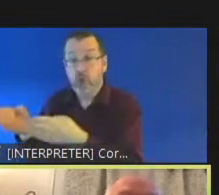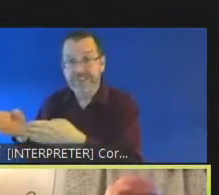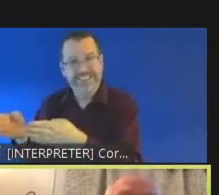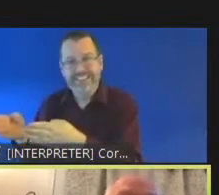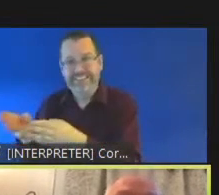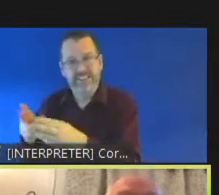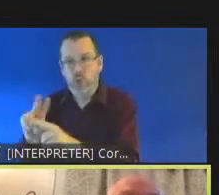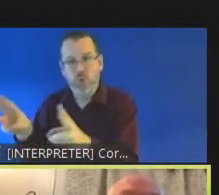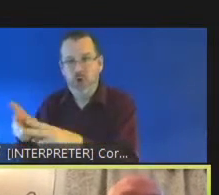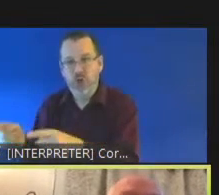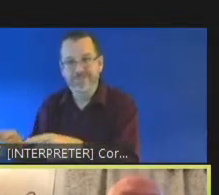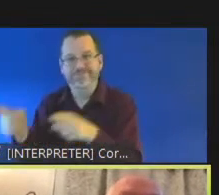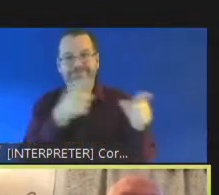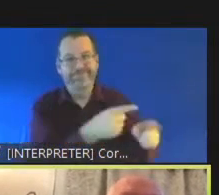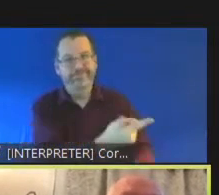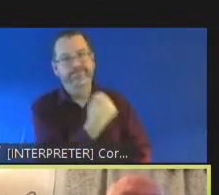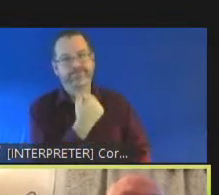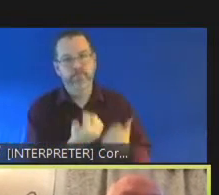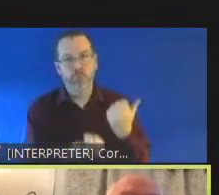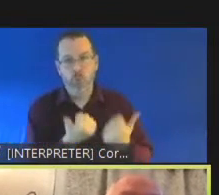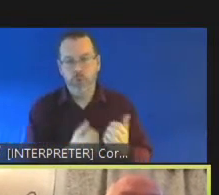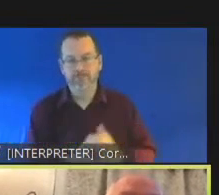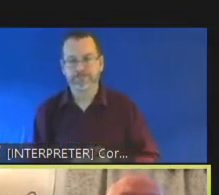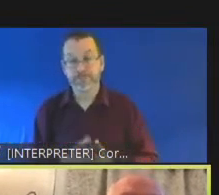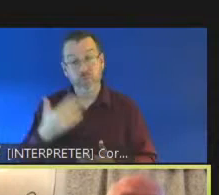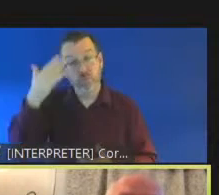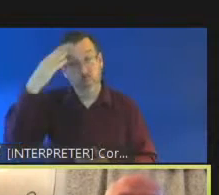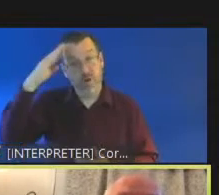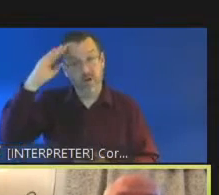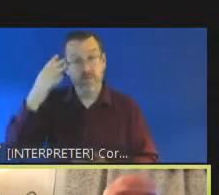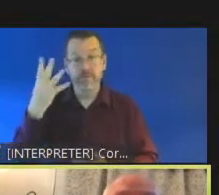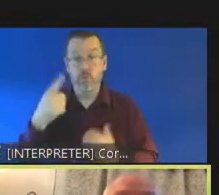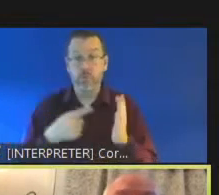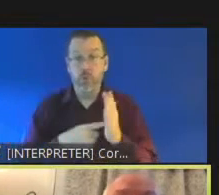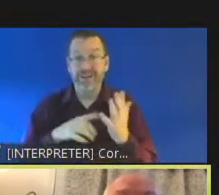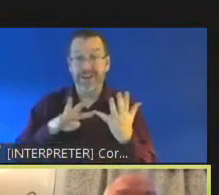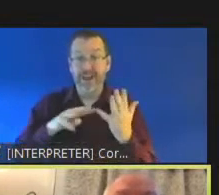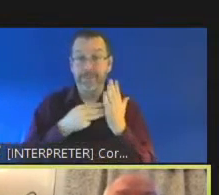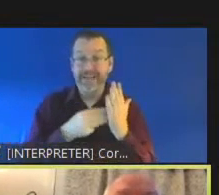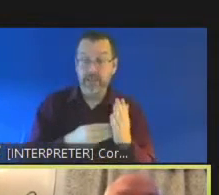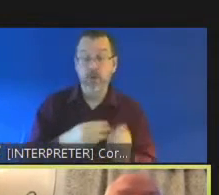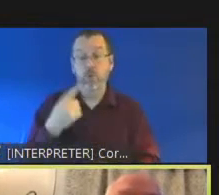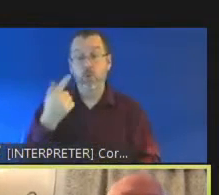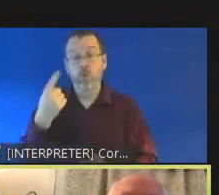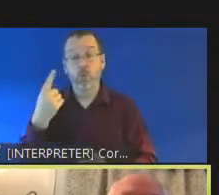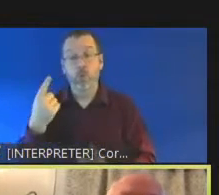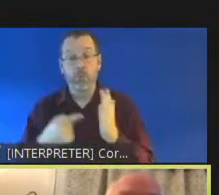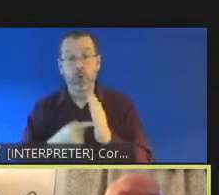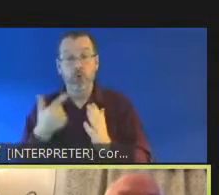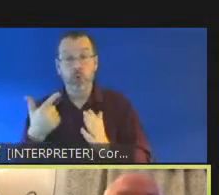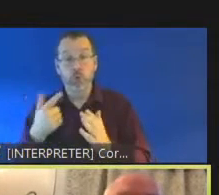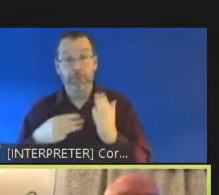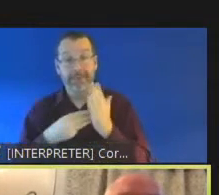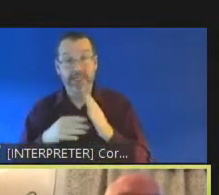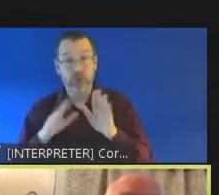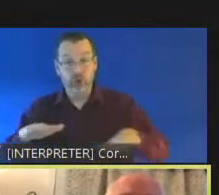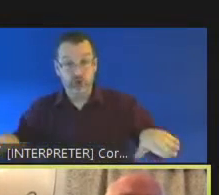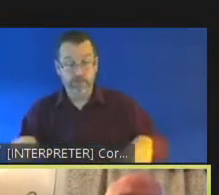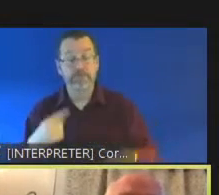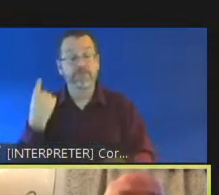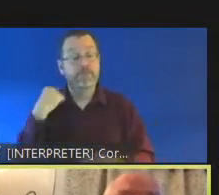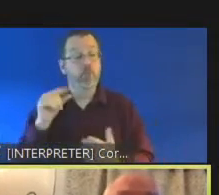numbers for Ireland population of 4.9 million 1.2 million children and some 10 000 children offended in